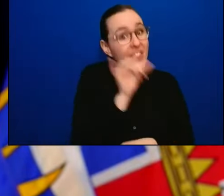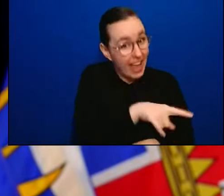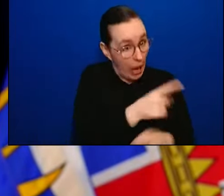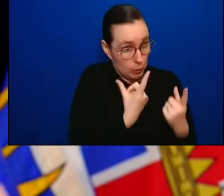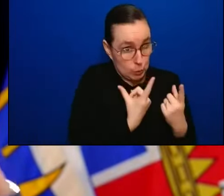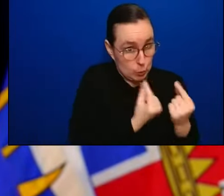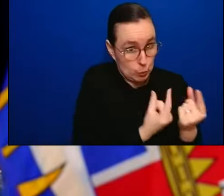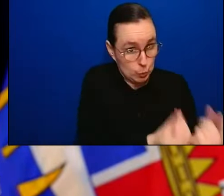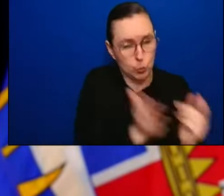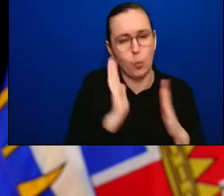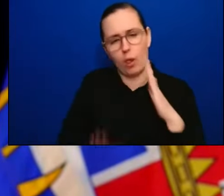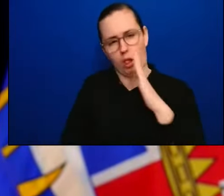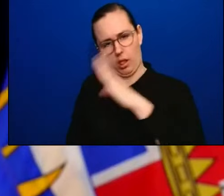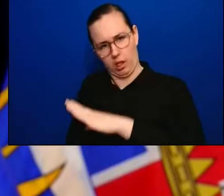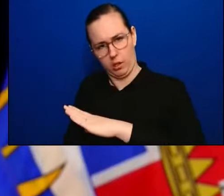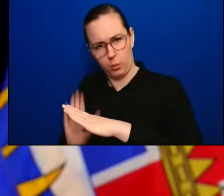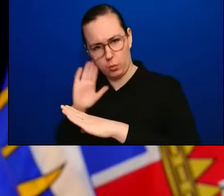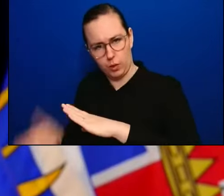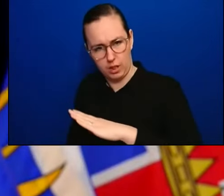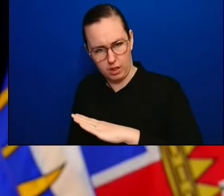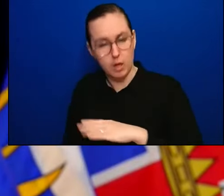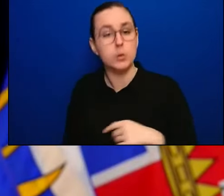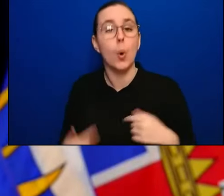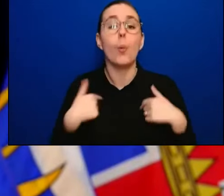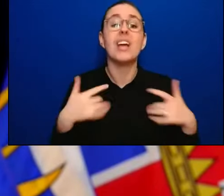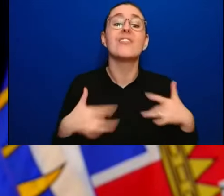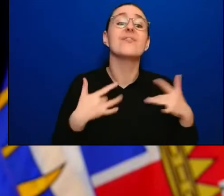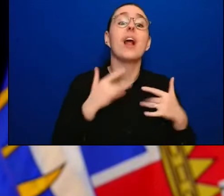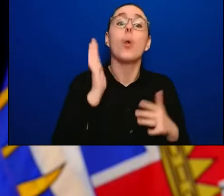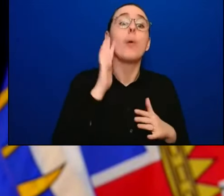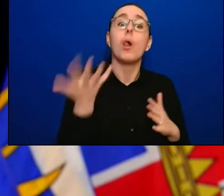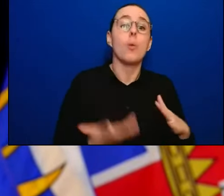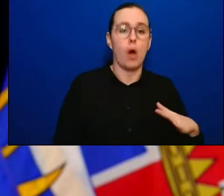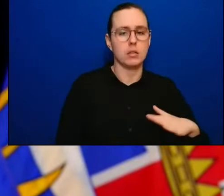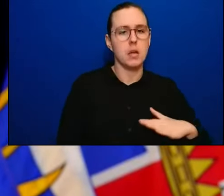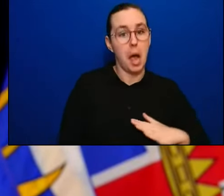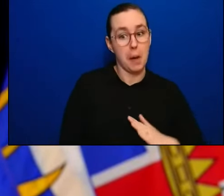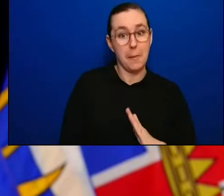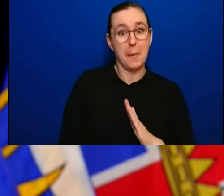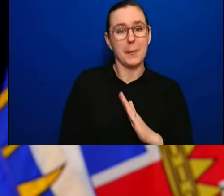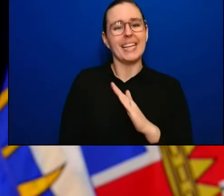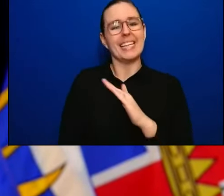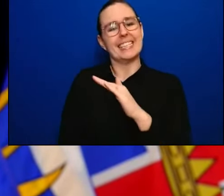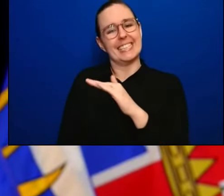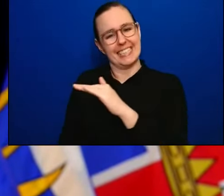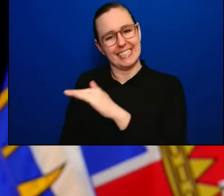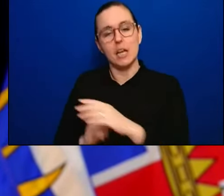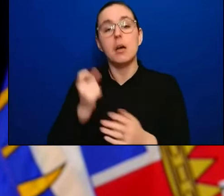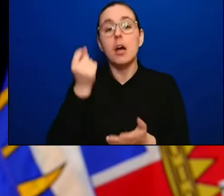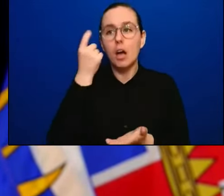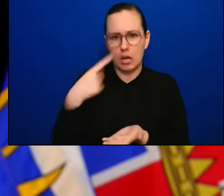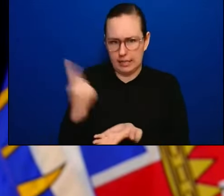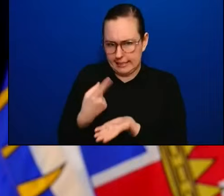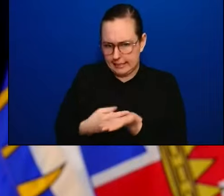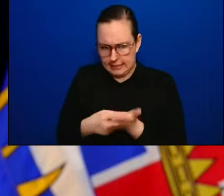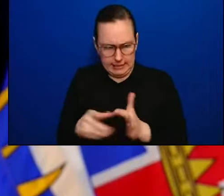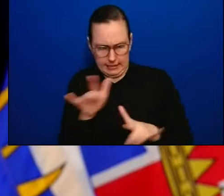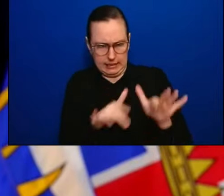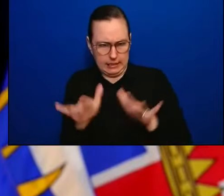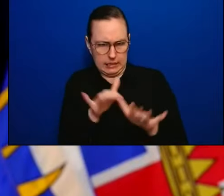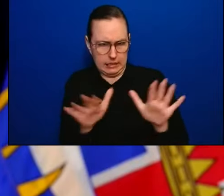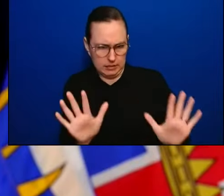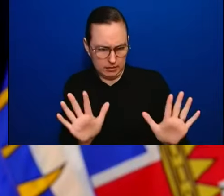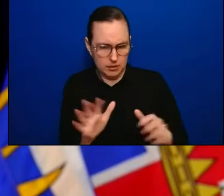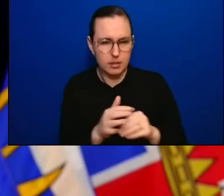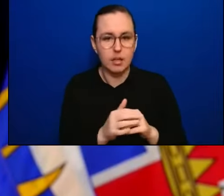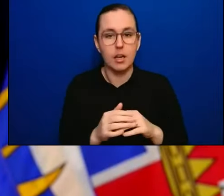But even, I talk through these things with the modellers all the time, at the peak with that 20% potential